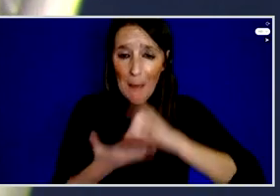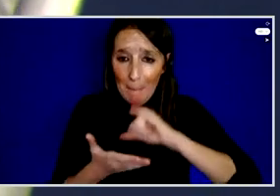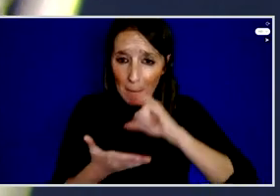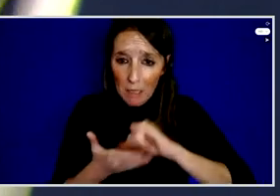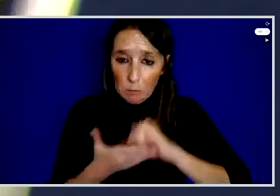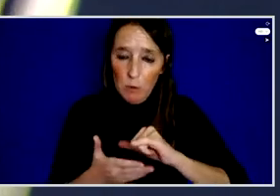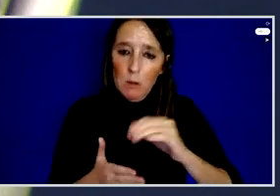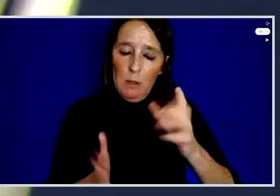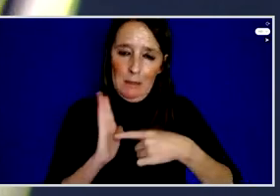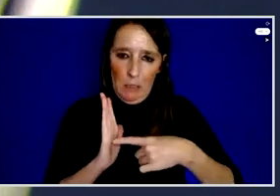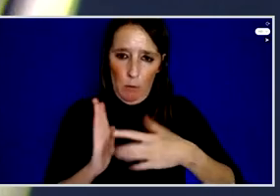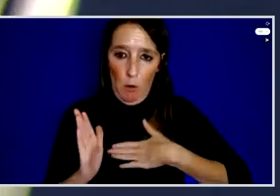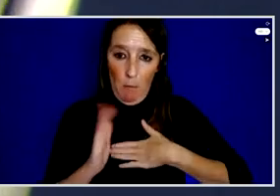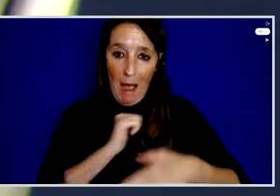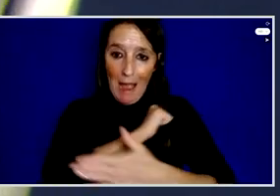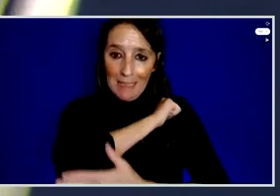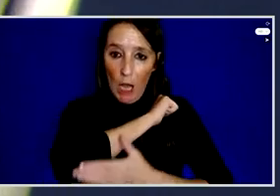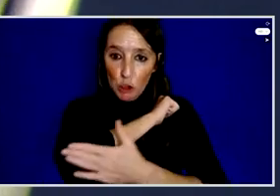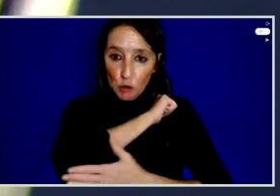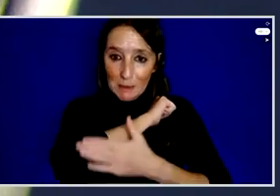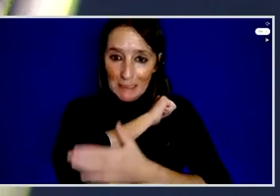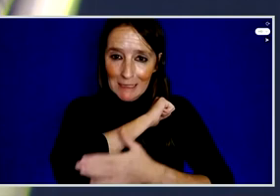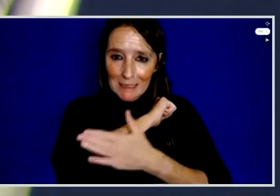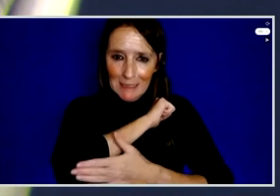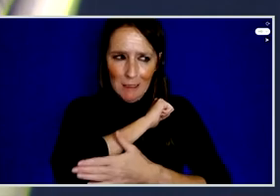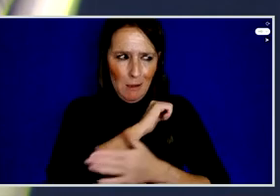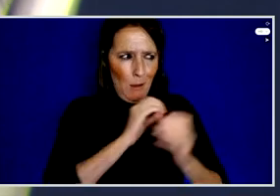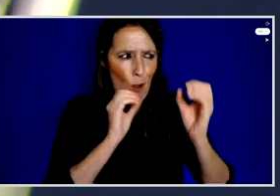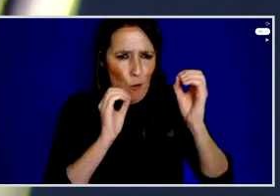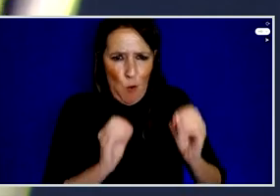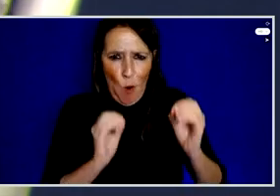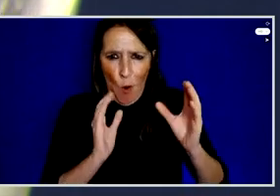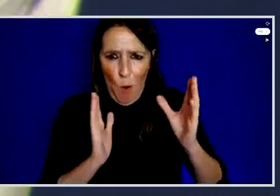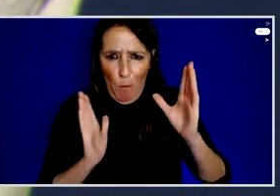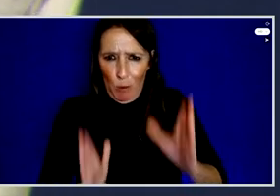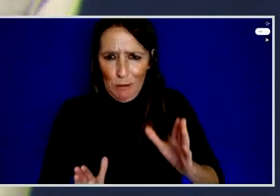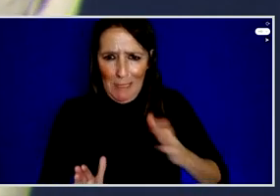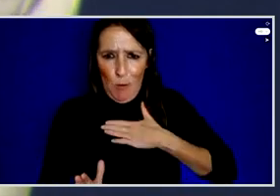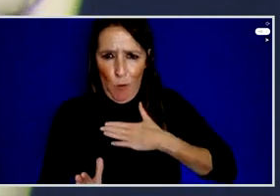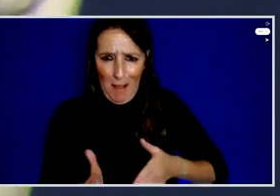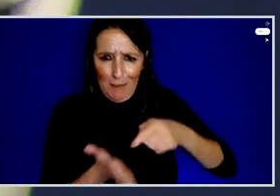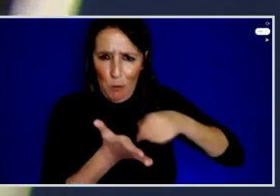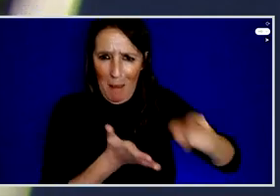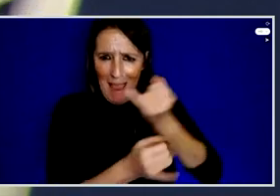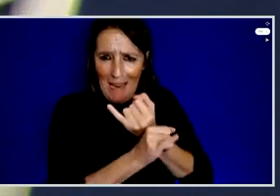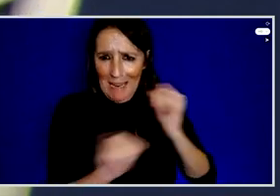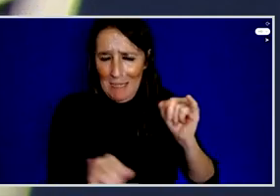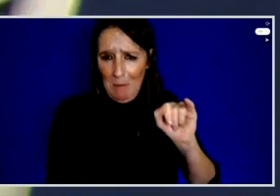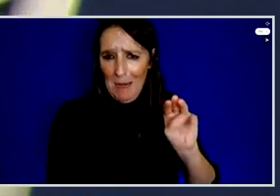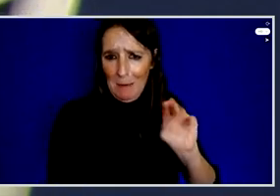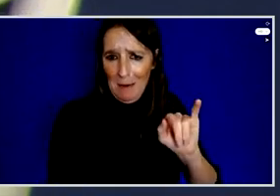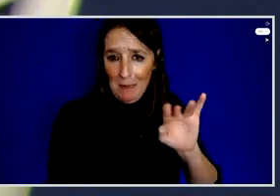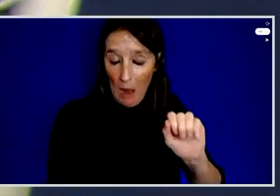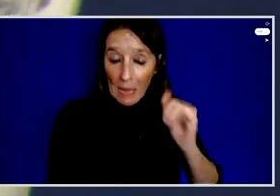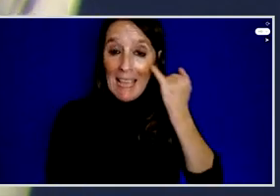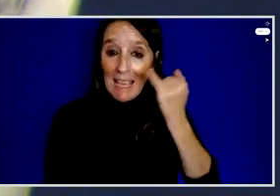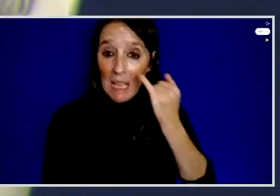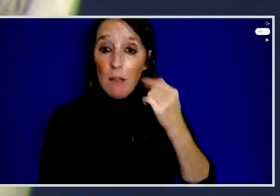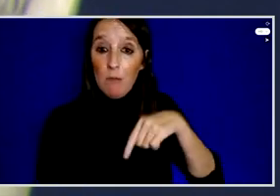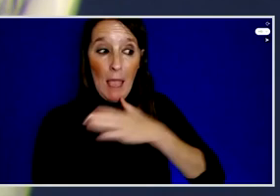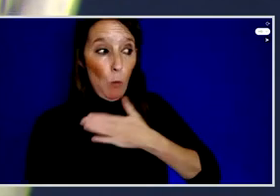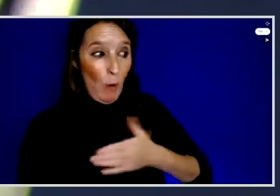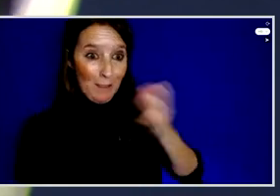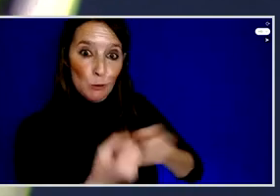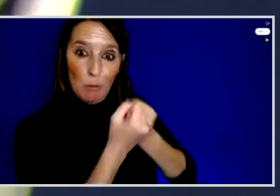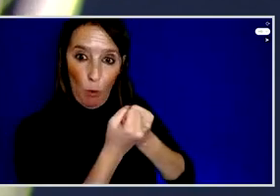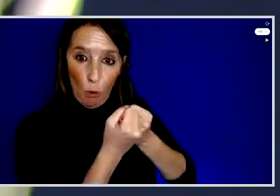advertiser that will pay commercial to independent media because if they do so the government will send immediately financial inspections to this company and